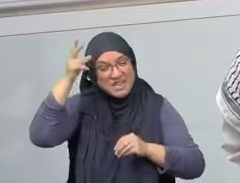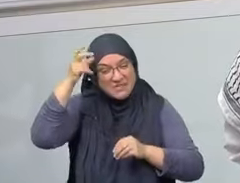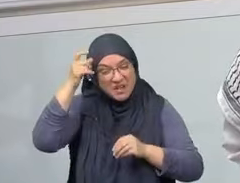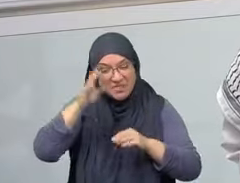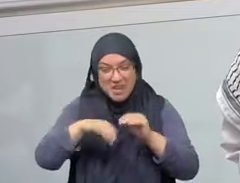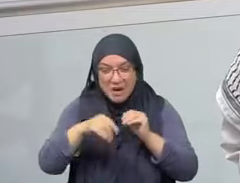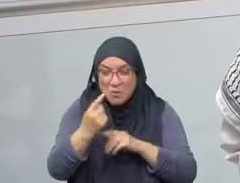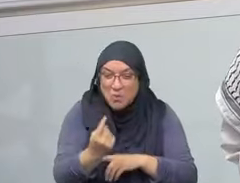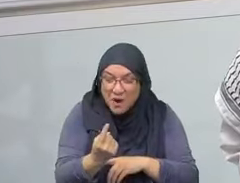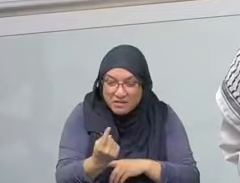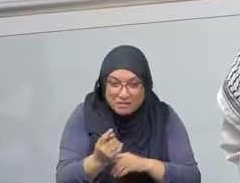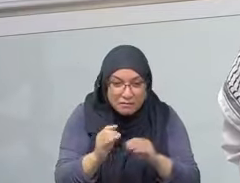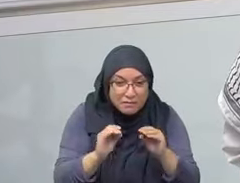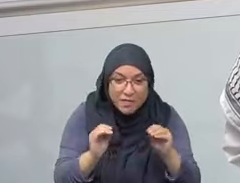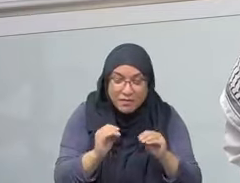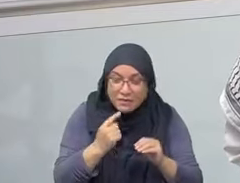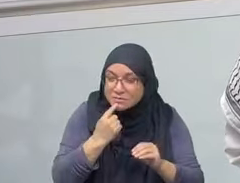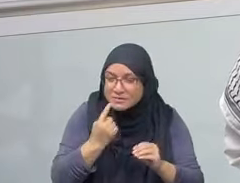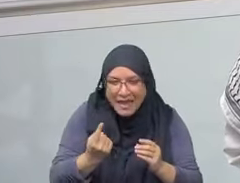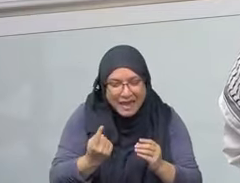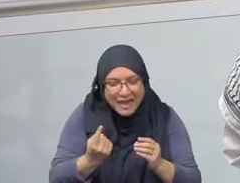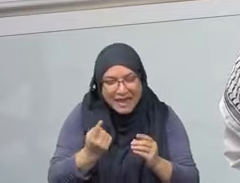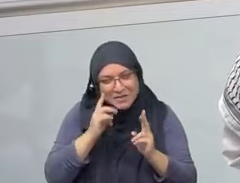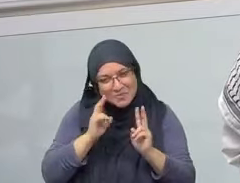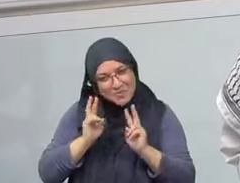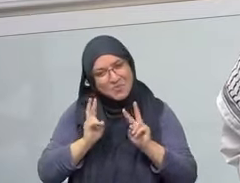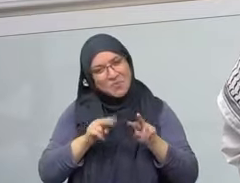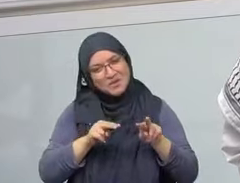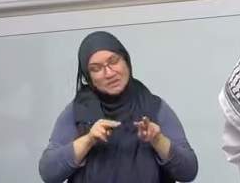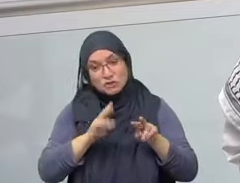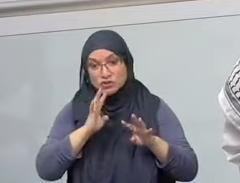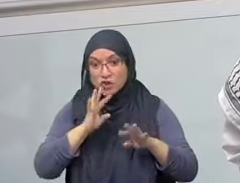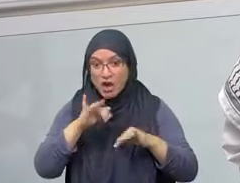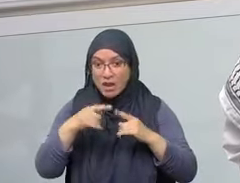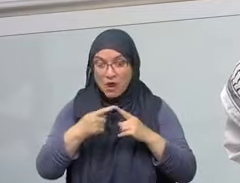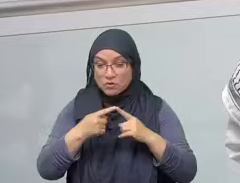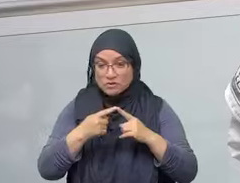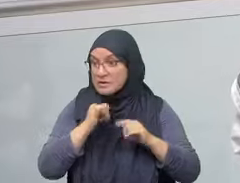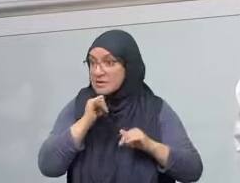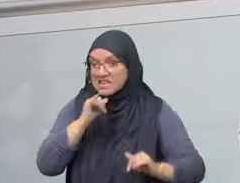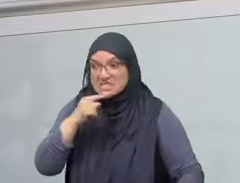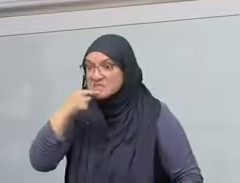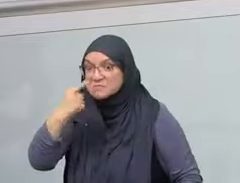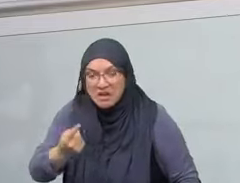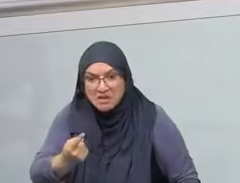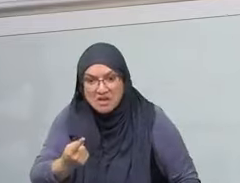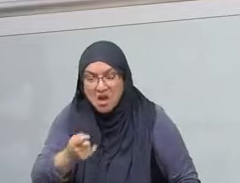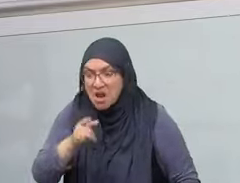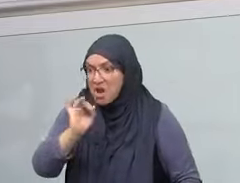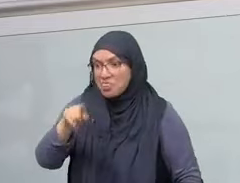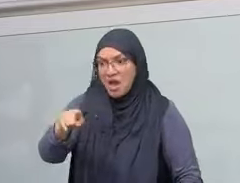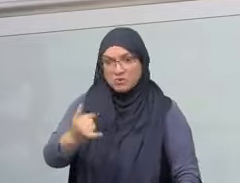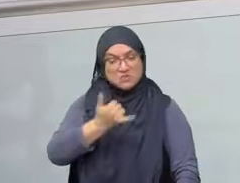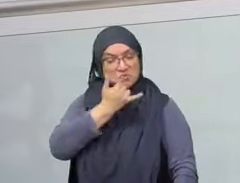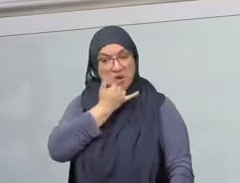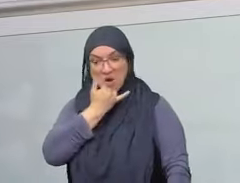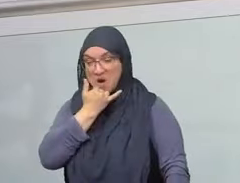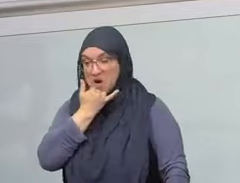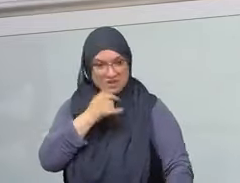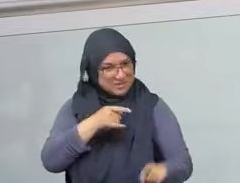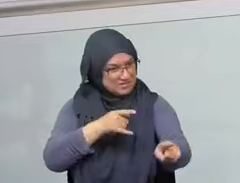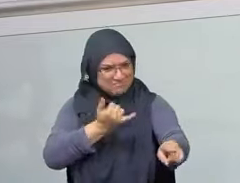should enable us. To speak up and to act. And to work and to pray. That when we see holy places.